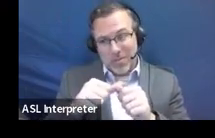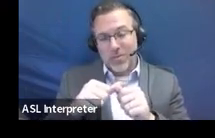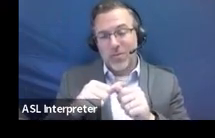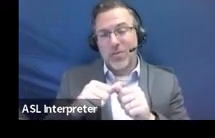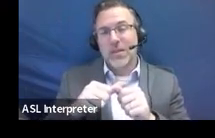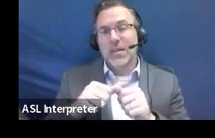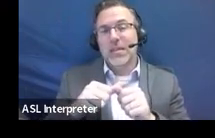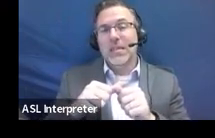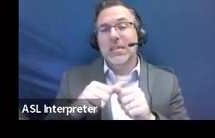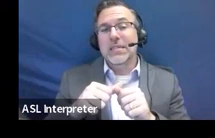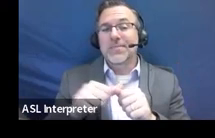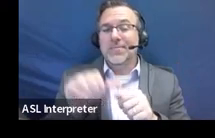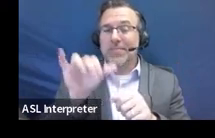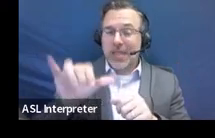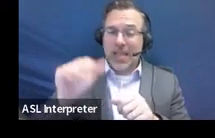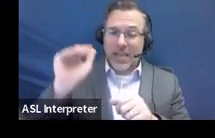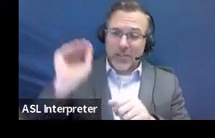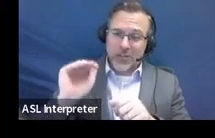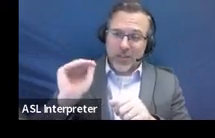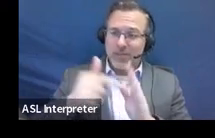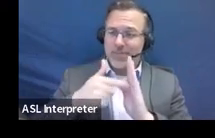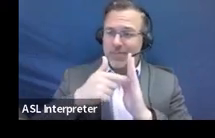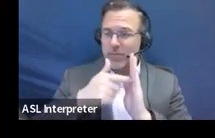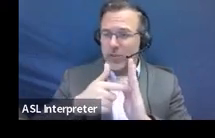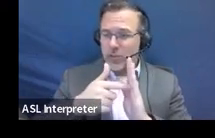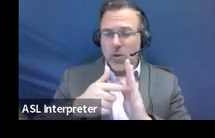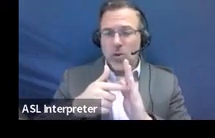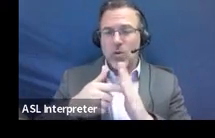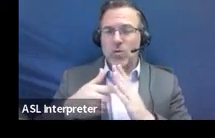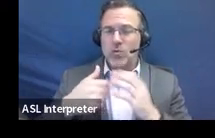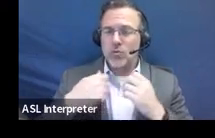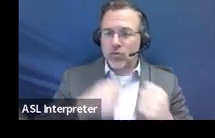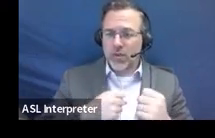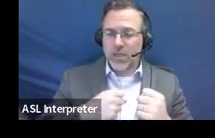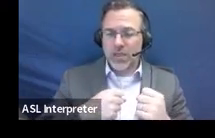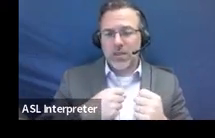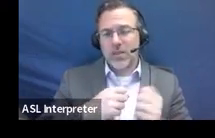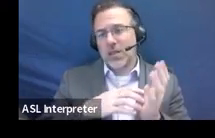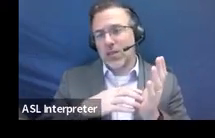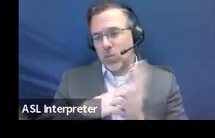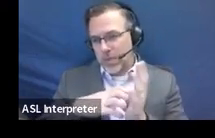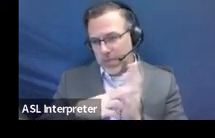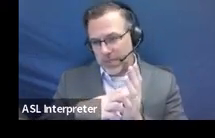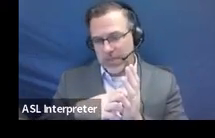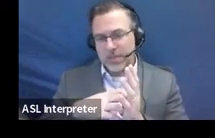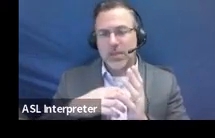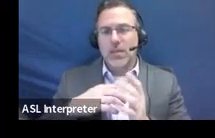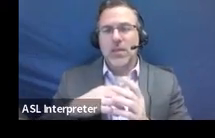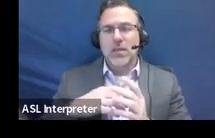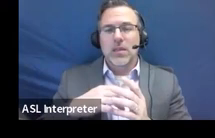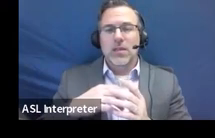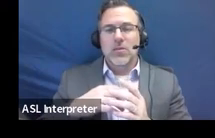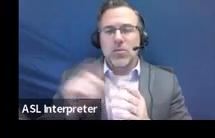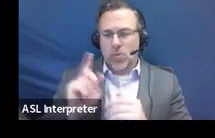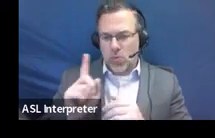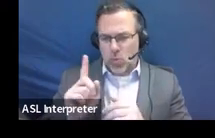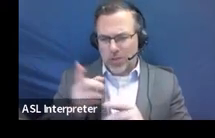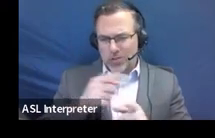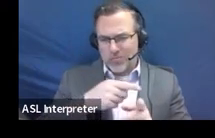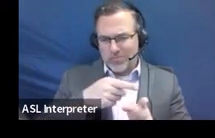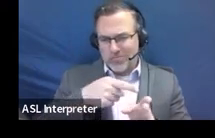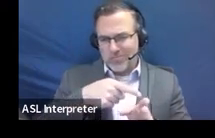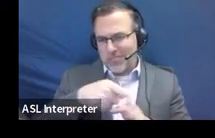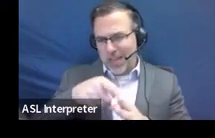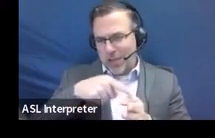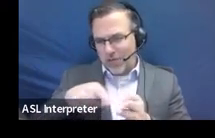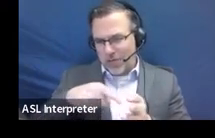does the child exhibit a pattern of strengths and weaknesses in performance achievement or both, and it goes on. So,